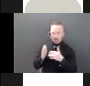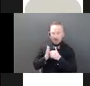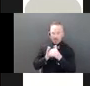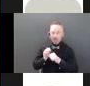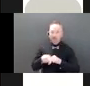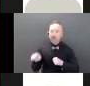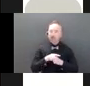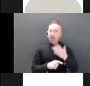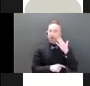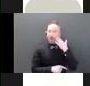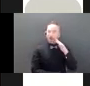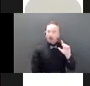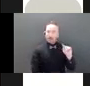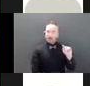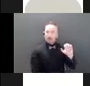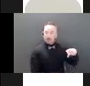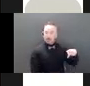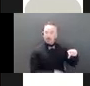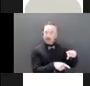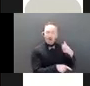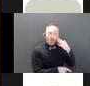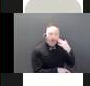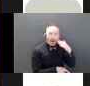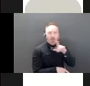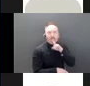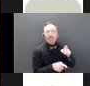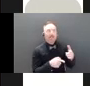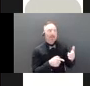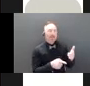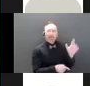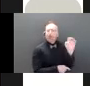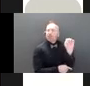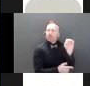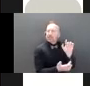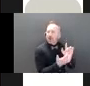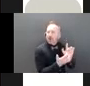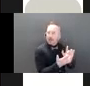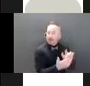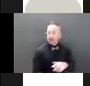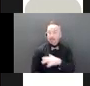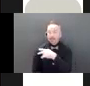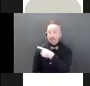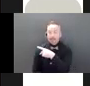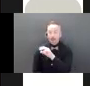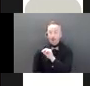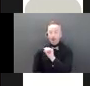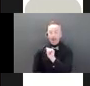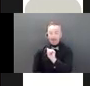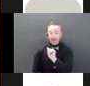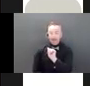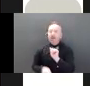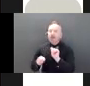the trusted contact person is intended to be sort of an emergency contact, whereas with a power of attorney, you can authorize